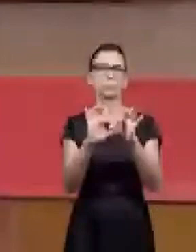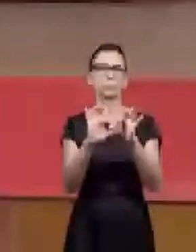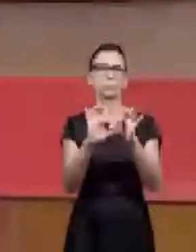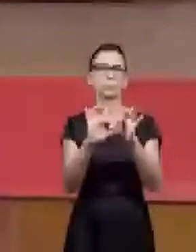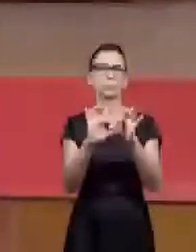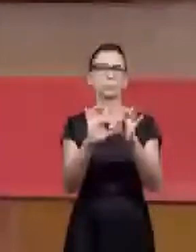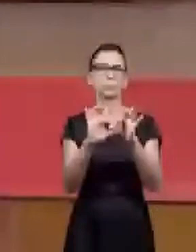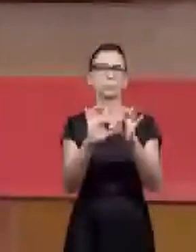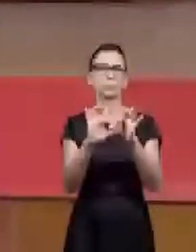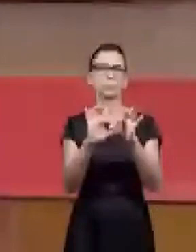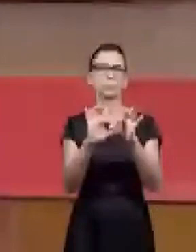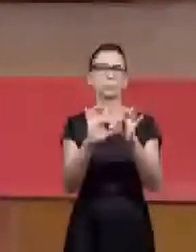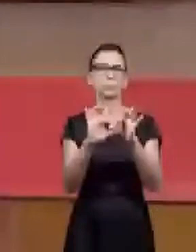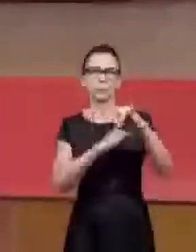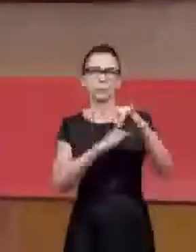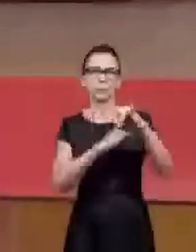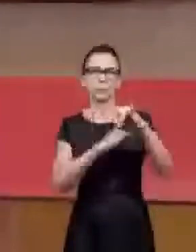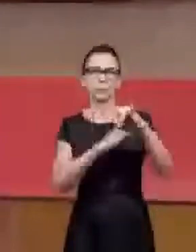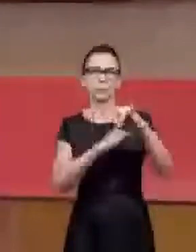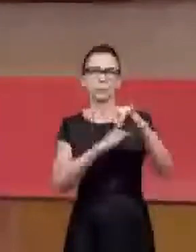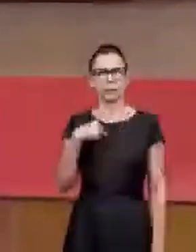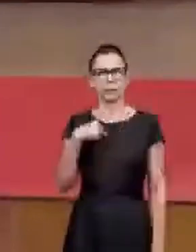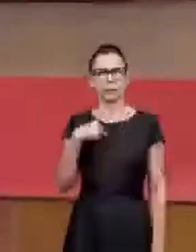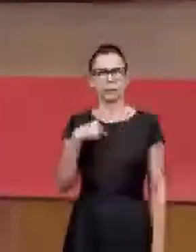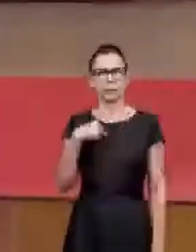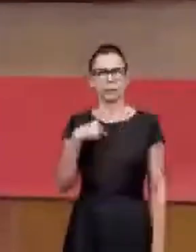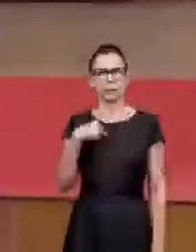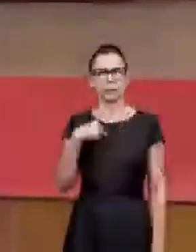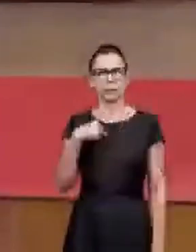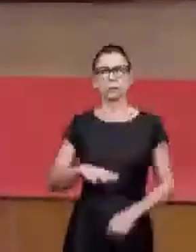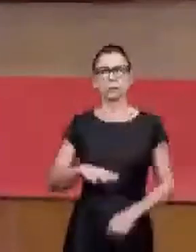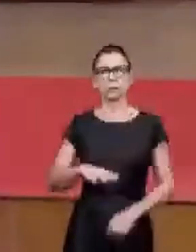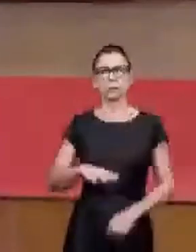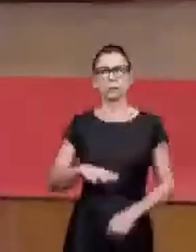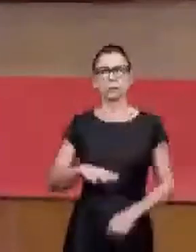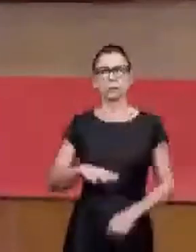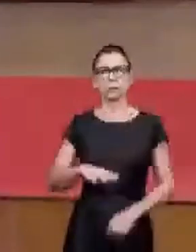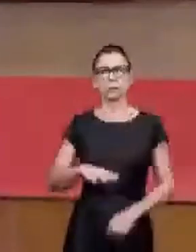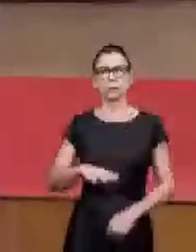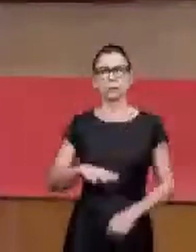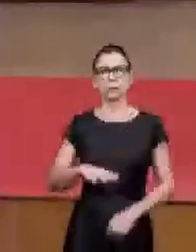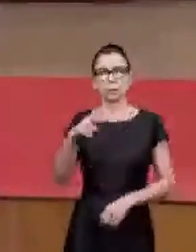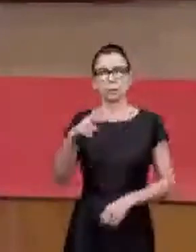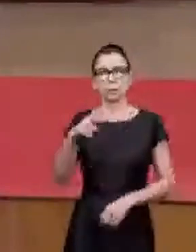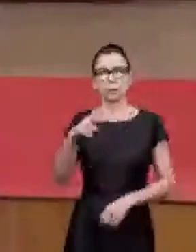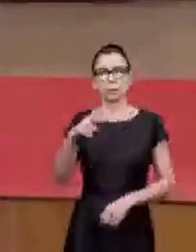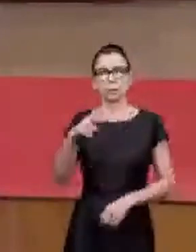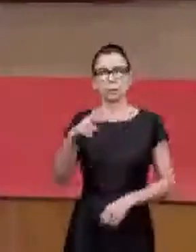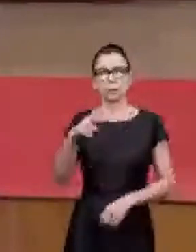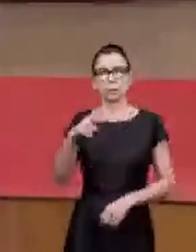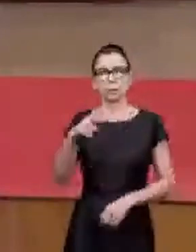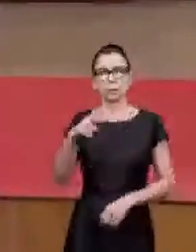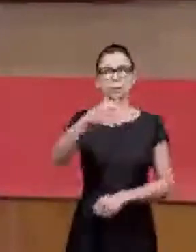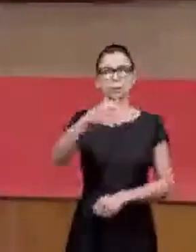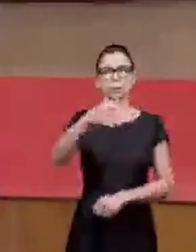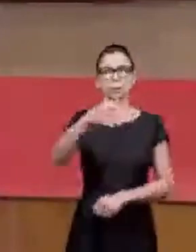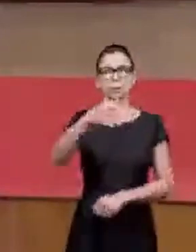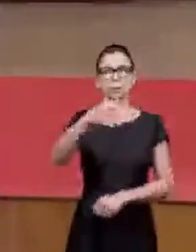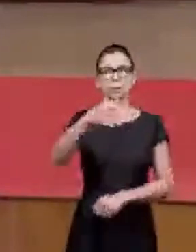I remember one time Pastor Judoti was in Portugal for the consecration of Manaim in Lisbon in Portugal.